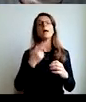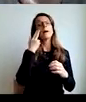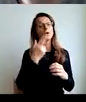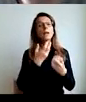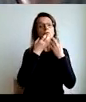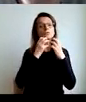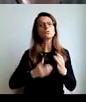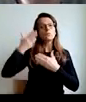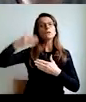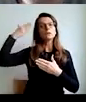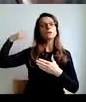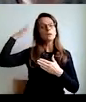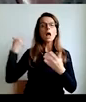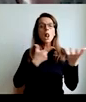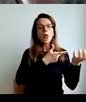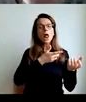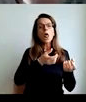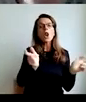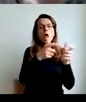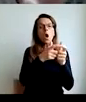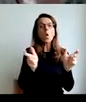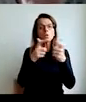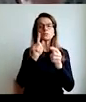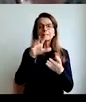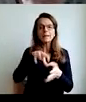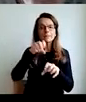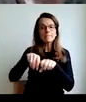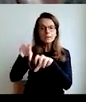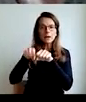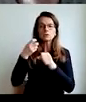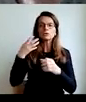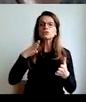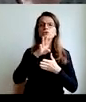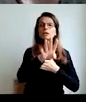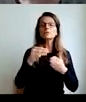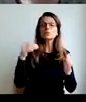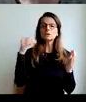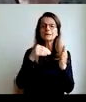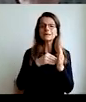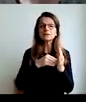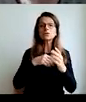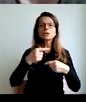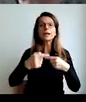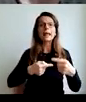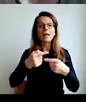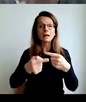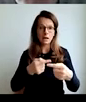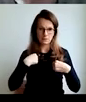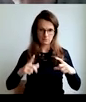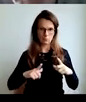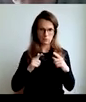to ancient history, to communities of hunters and gatherers, that we live